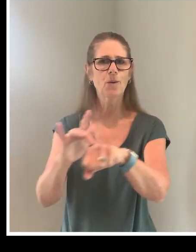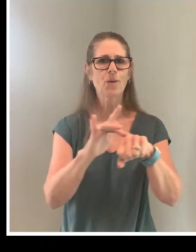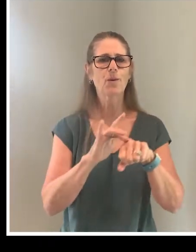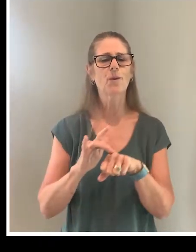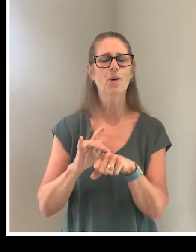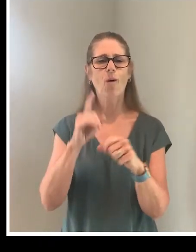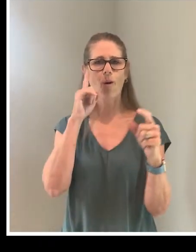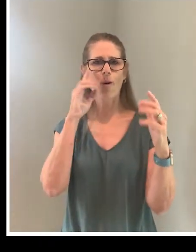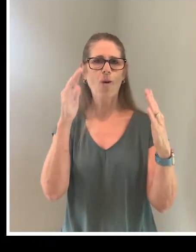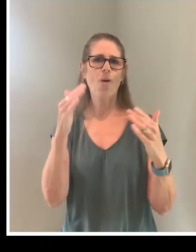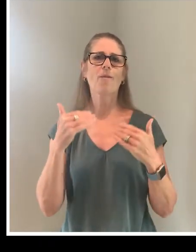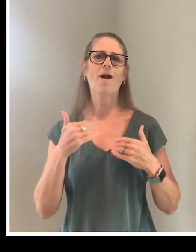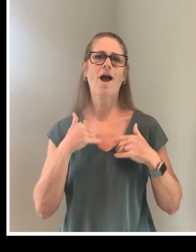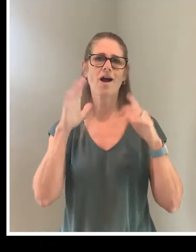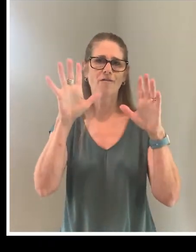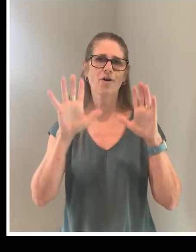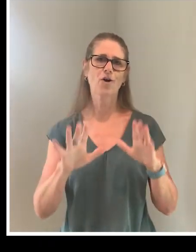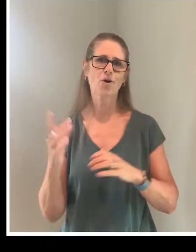Thank